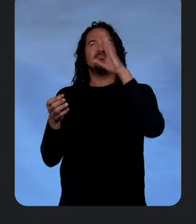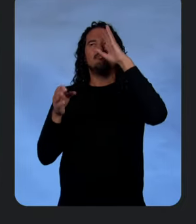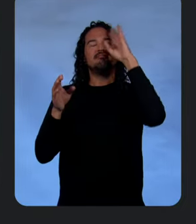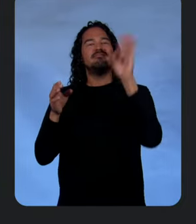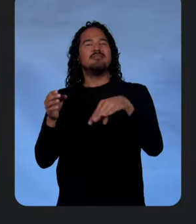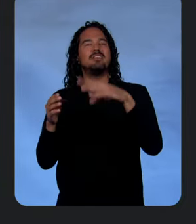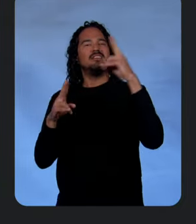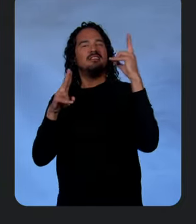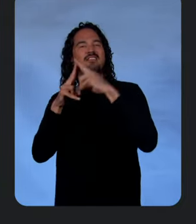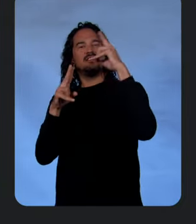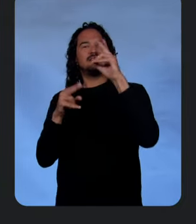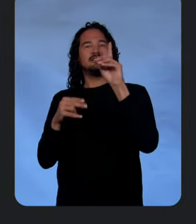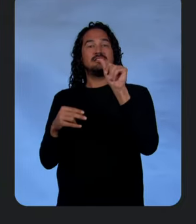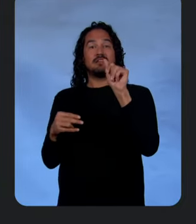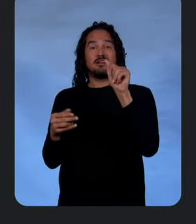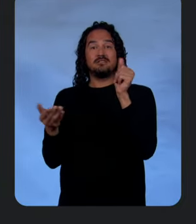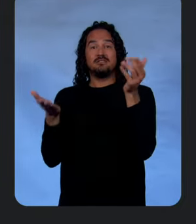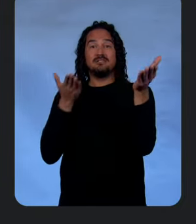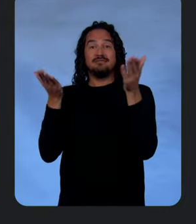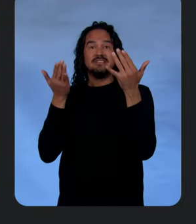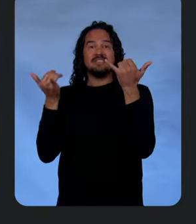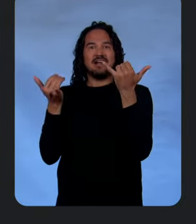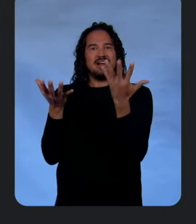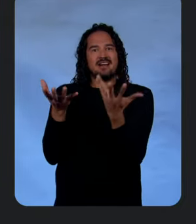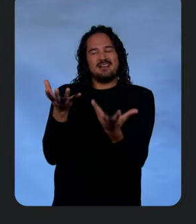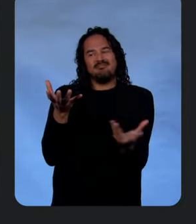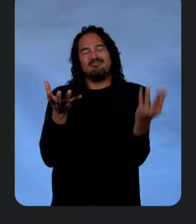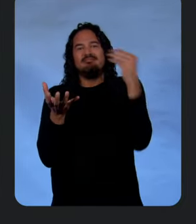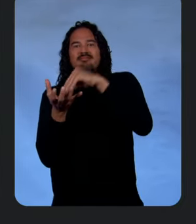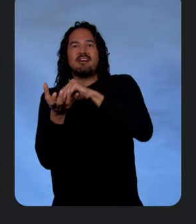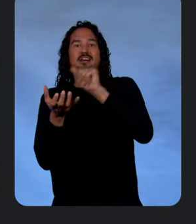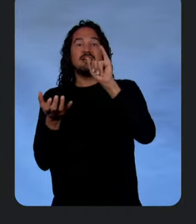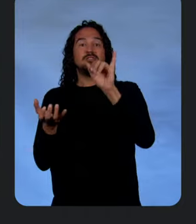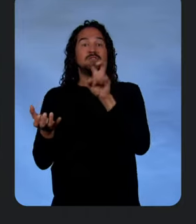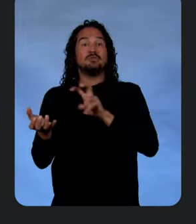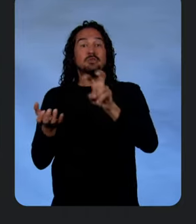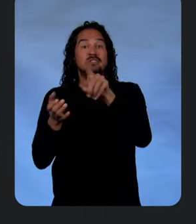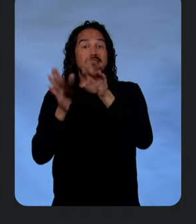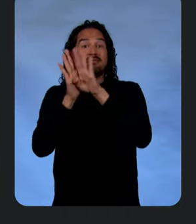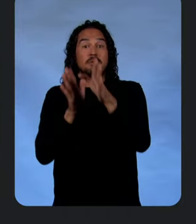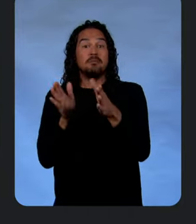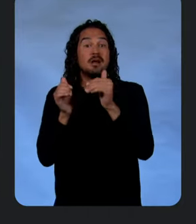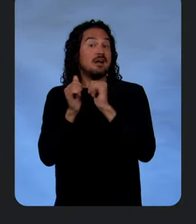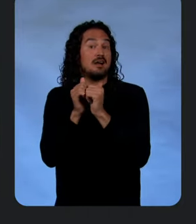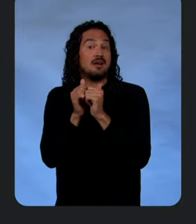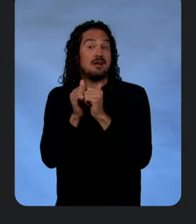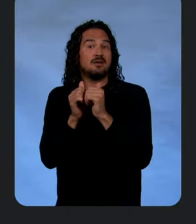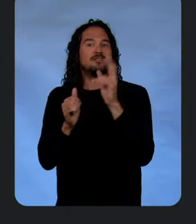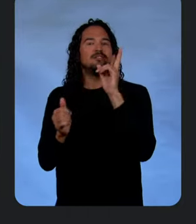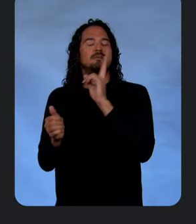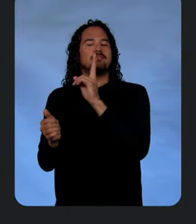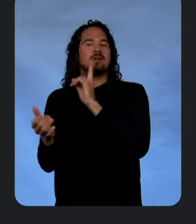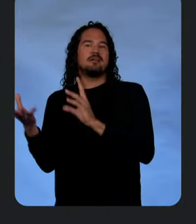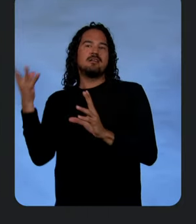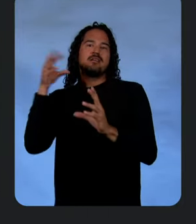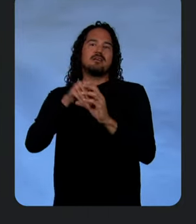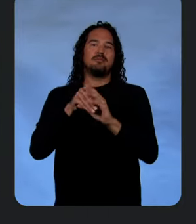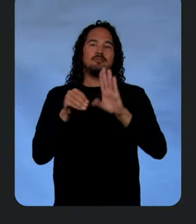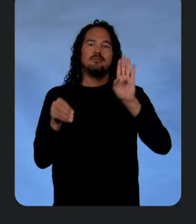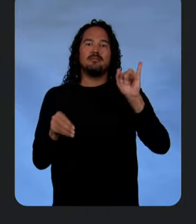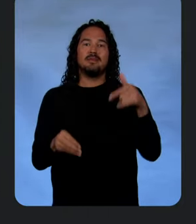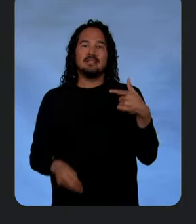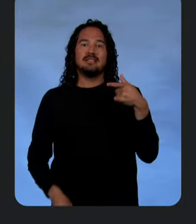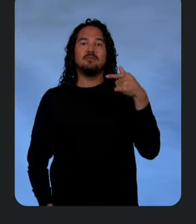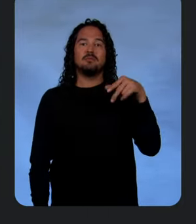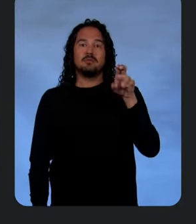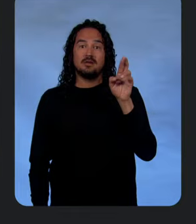services, and now we're extending the AI journey for developers by bringing you Gemini in BigQuery. With this, developers can